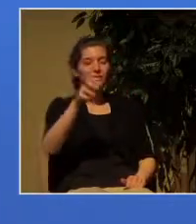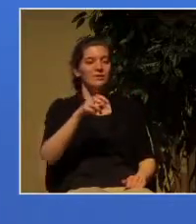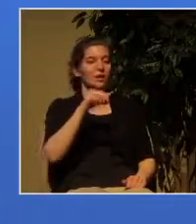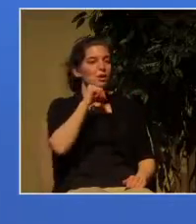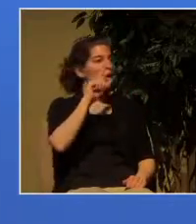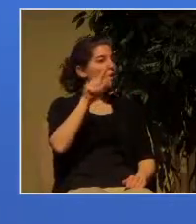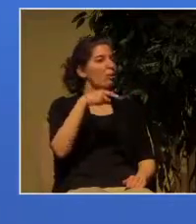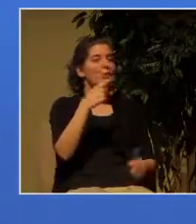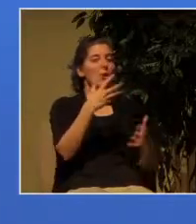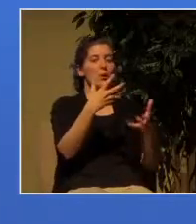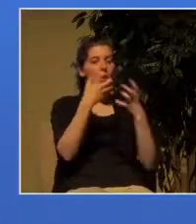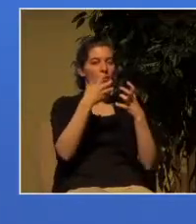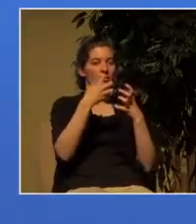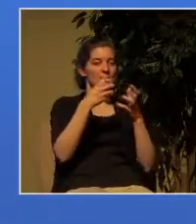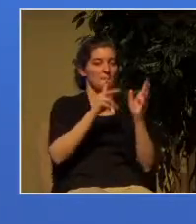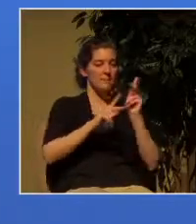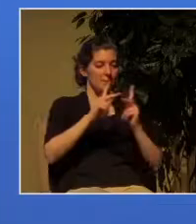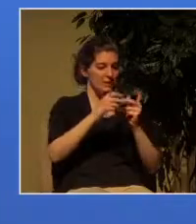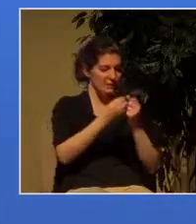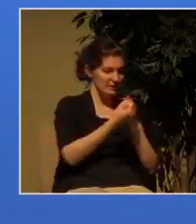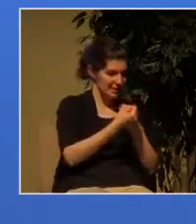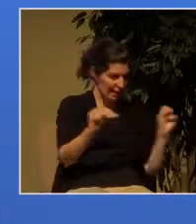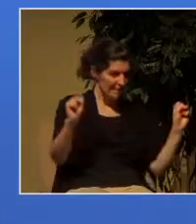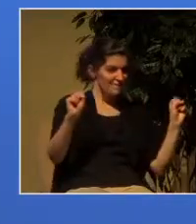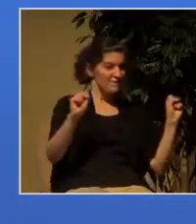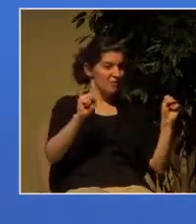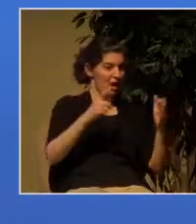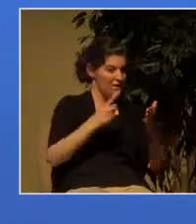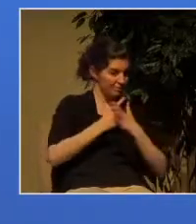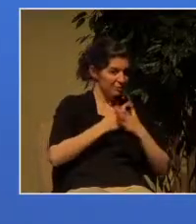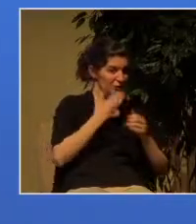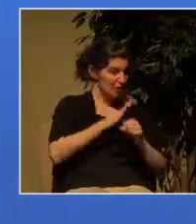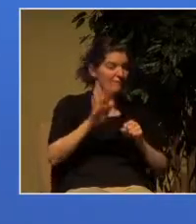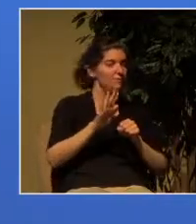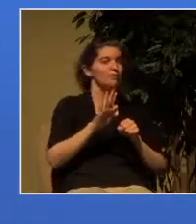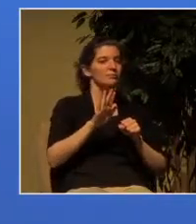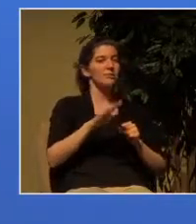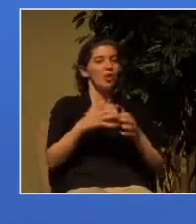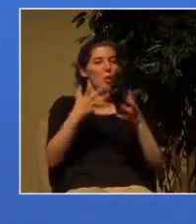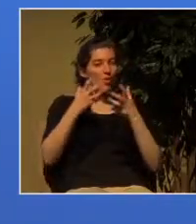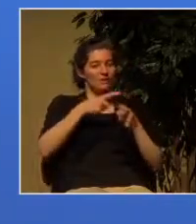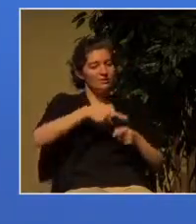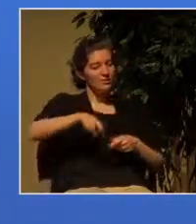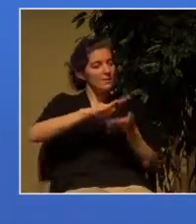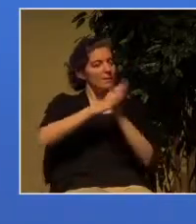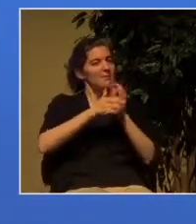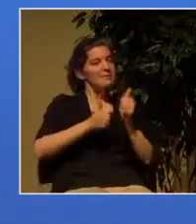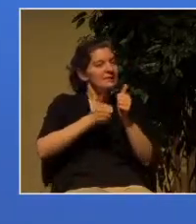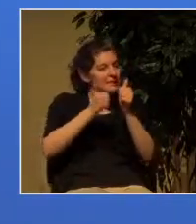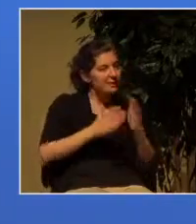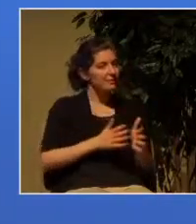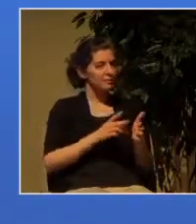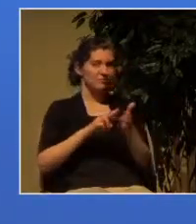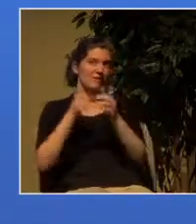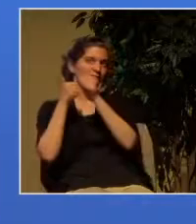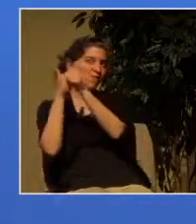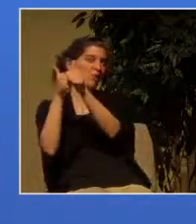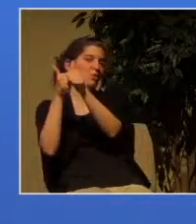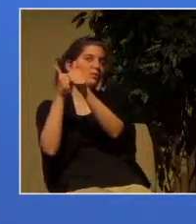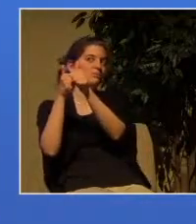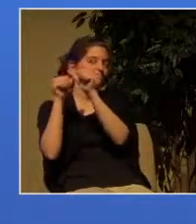followers of Jesus and so it is that having reached the end of their first missionary journey